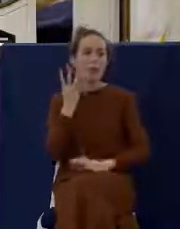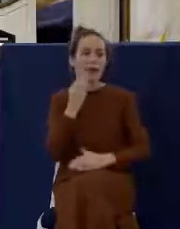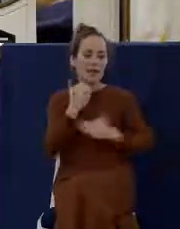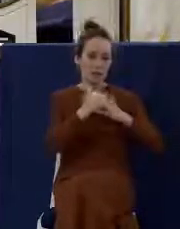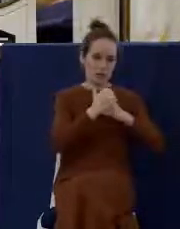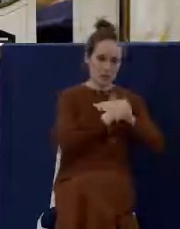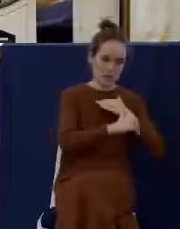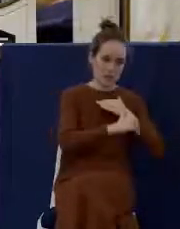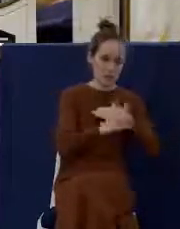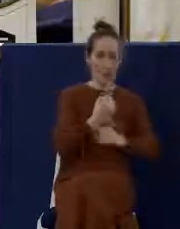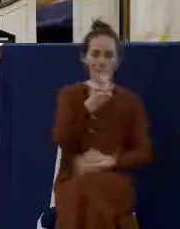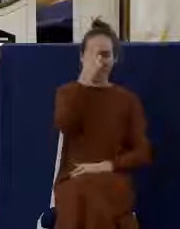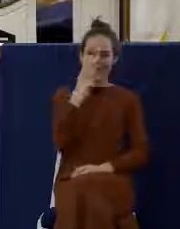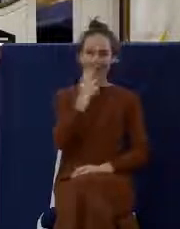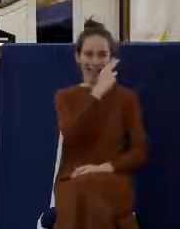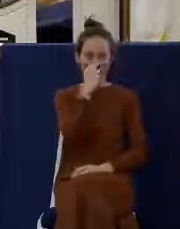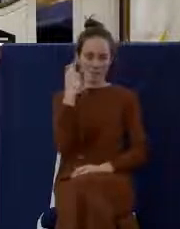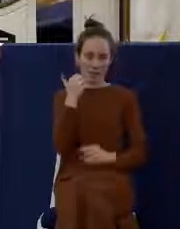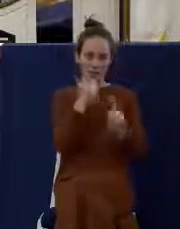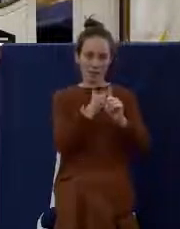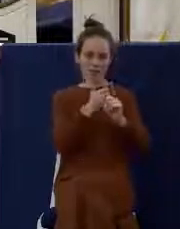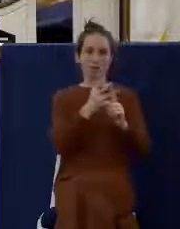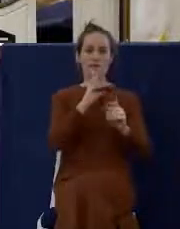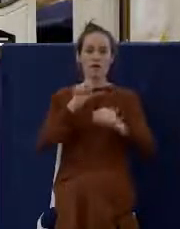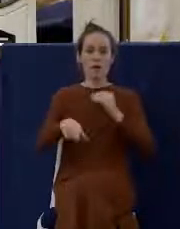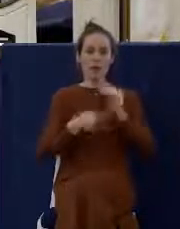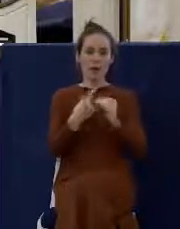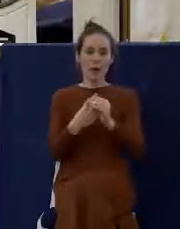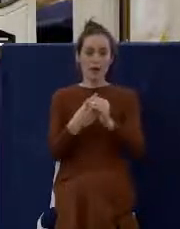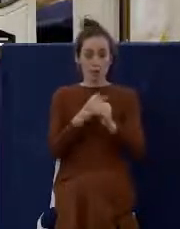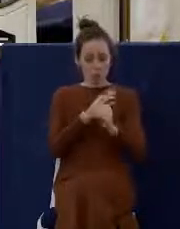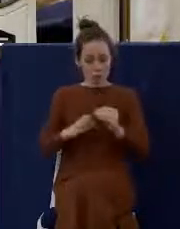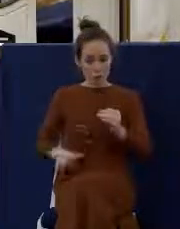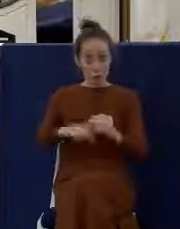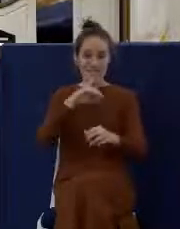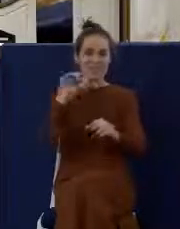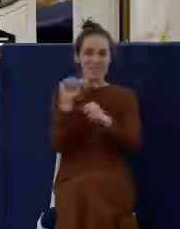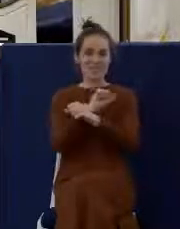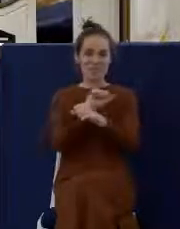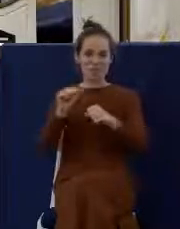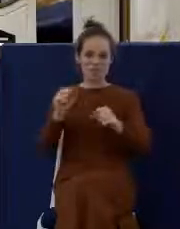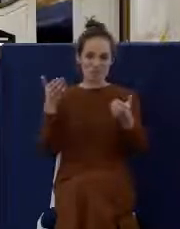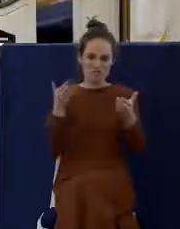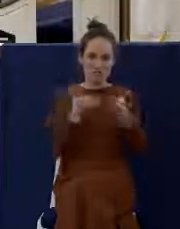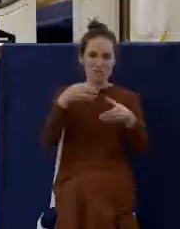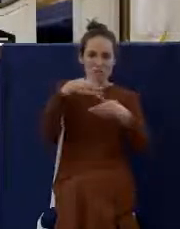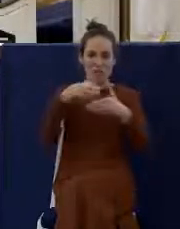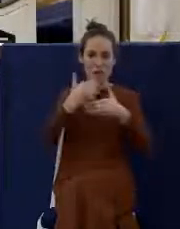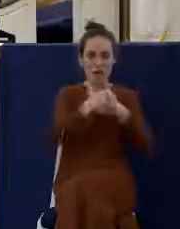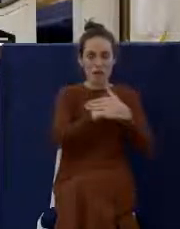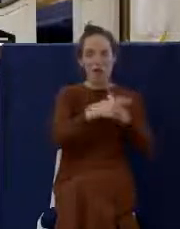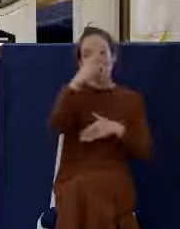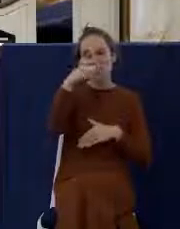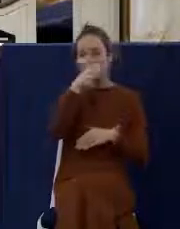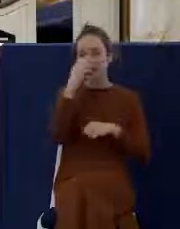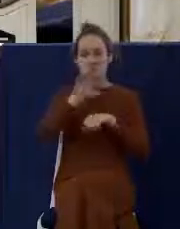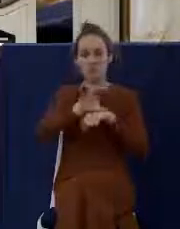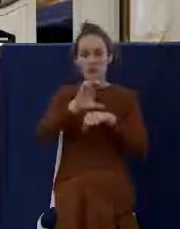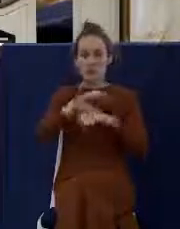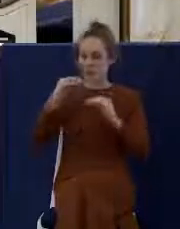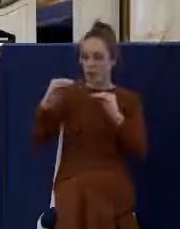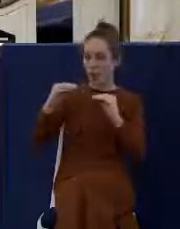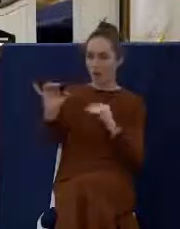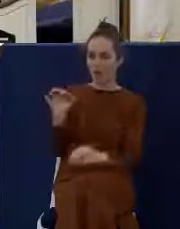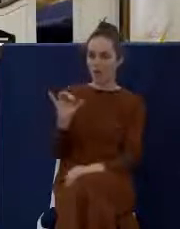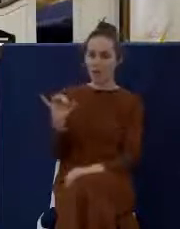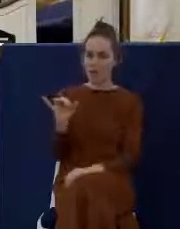corporal presence of Christ in the Eucharist. And so the Catholic church began to teach that it's a kind of a sacramental mystery